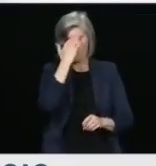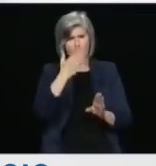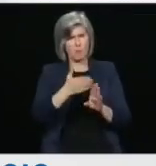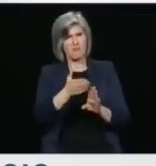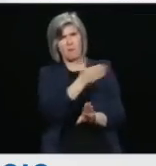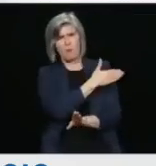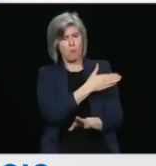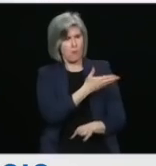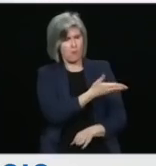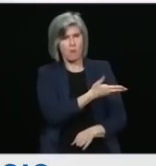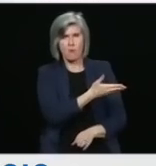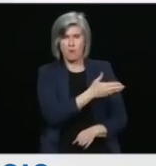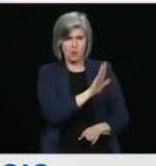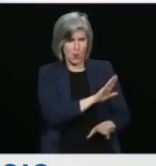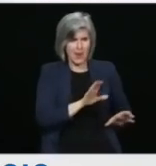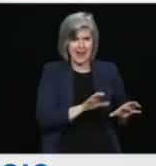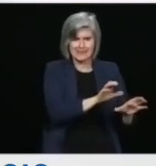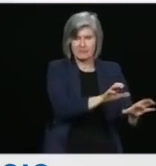likely illegal.